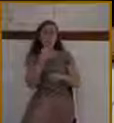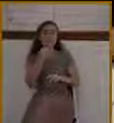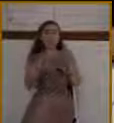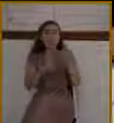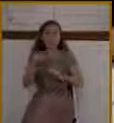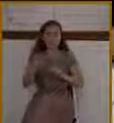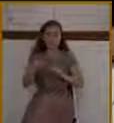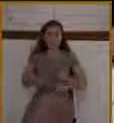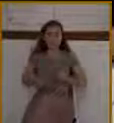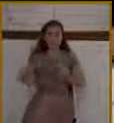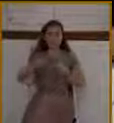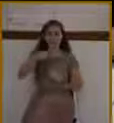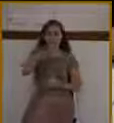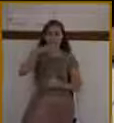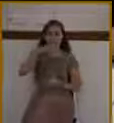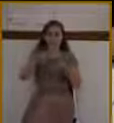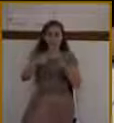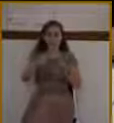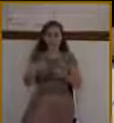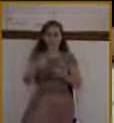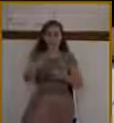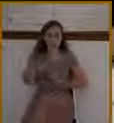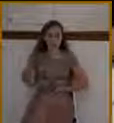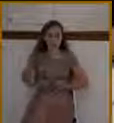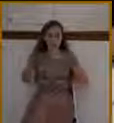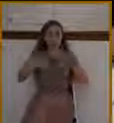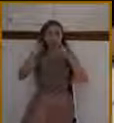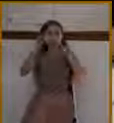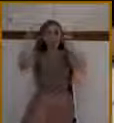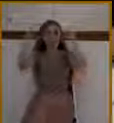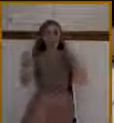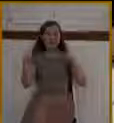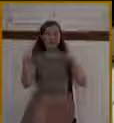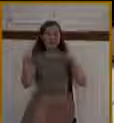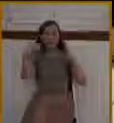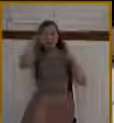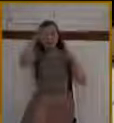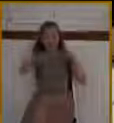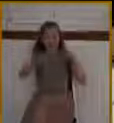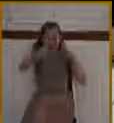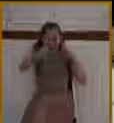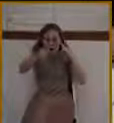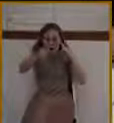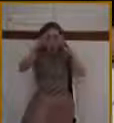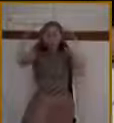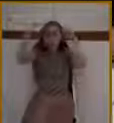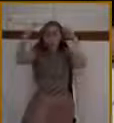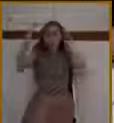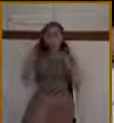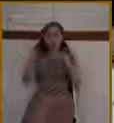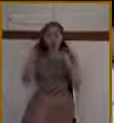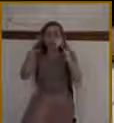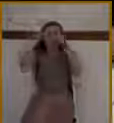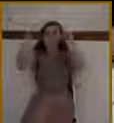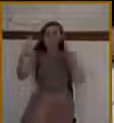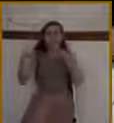that they were covered by the glory of God. You remember the glory of God? That pillar of cloud by day, the pillar of fire by night, it